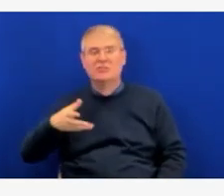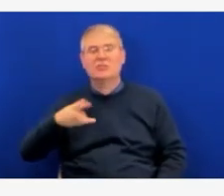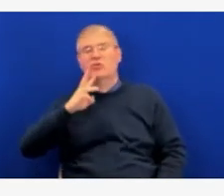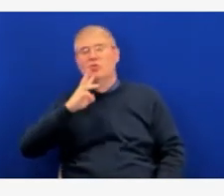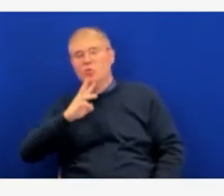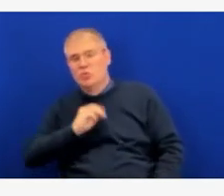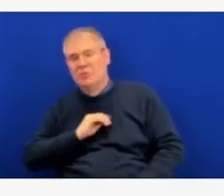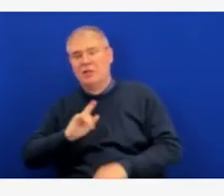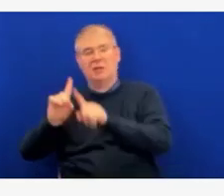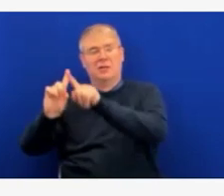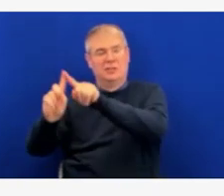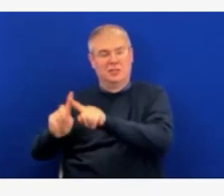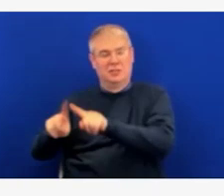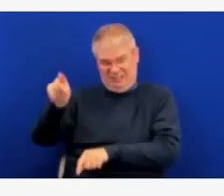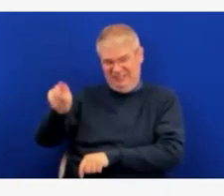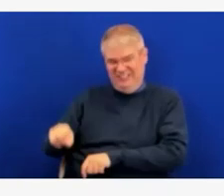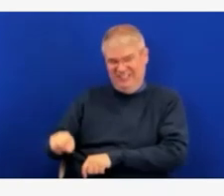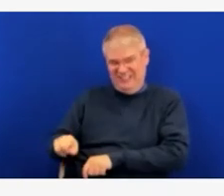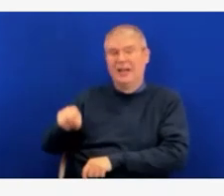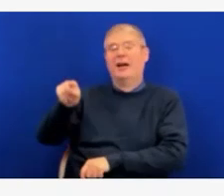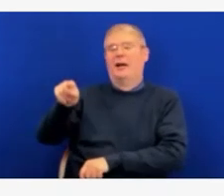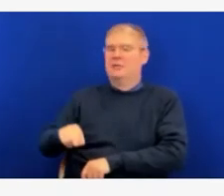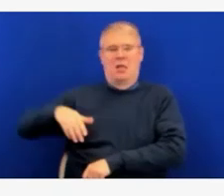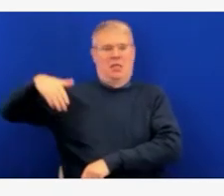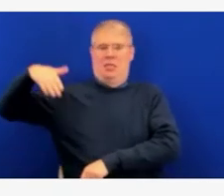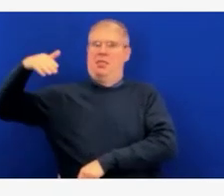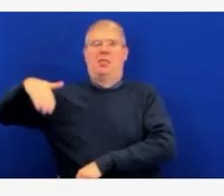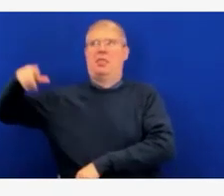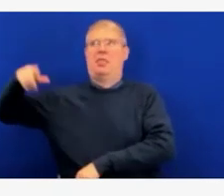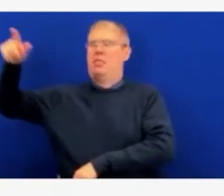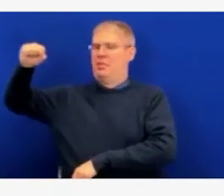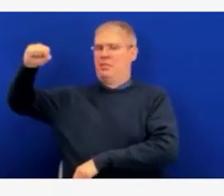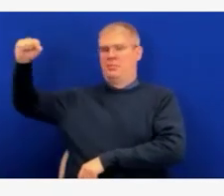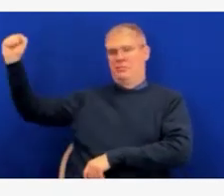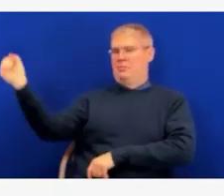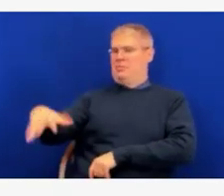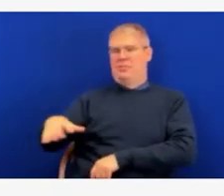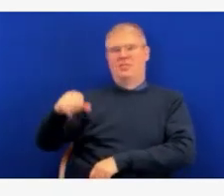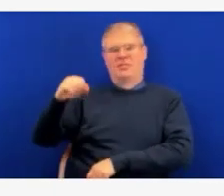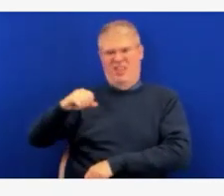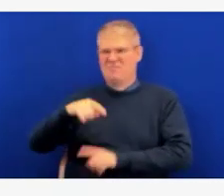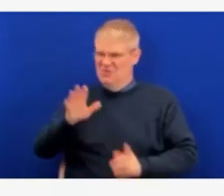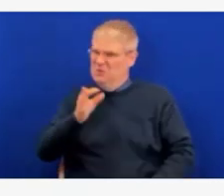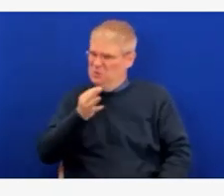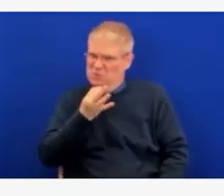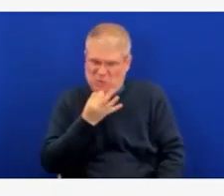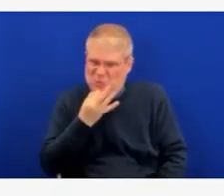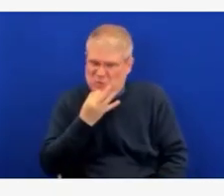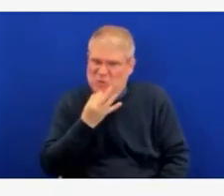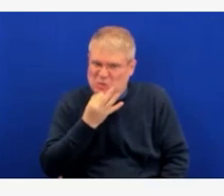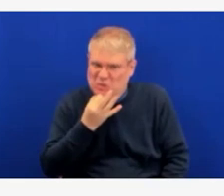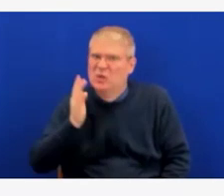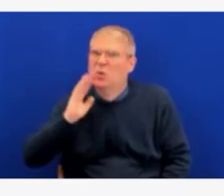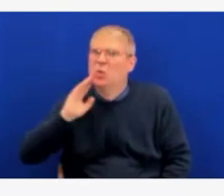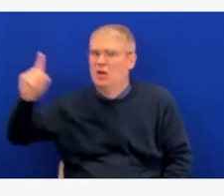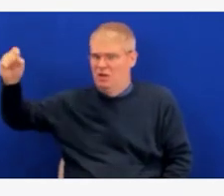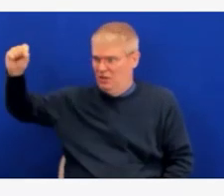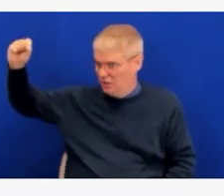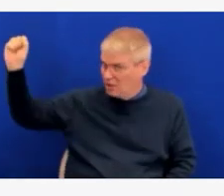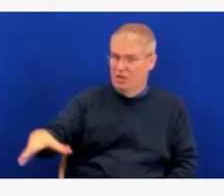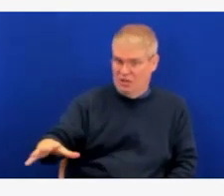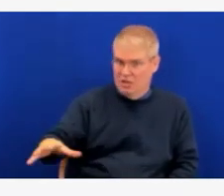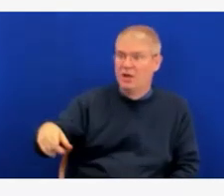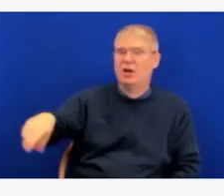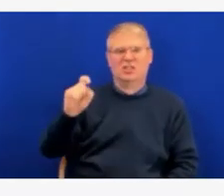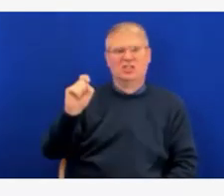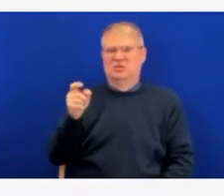later this week. The remaining doses from Idaho's Waves 2 and 3 pre-orders will be shipped